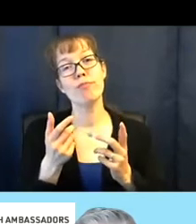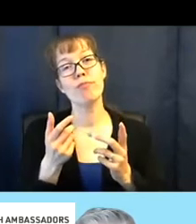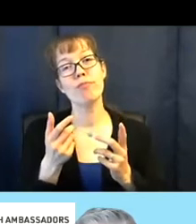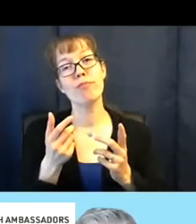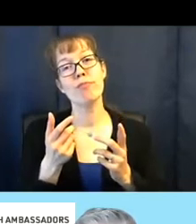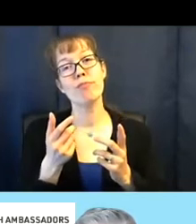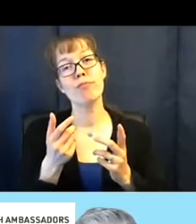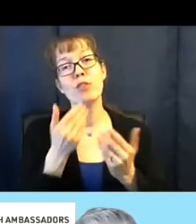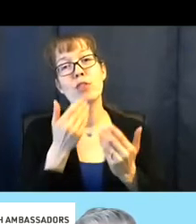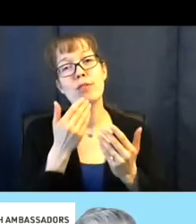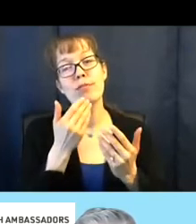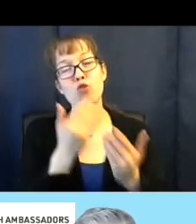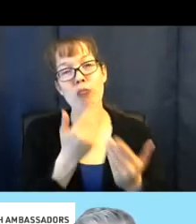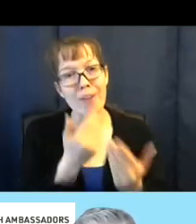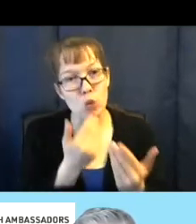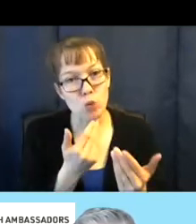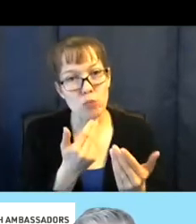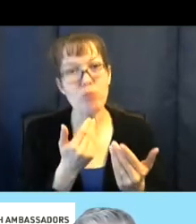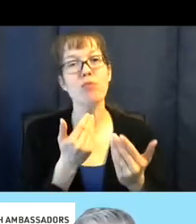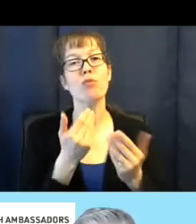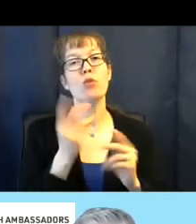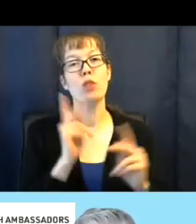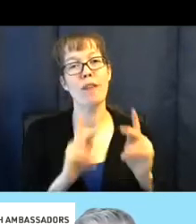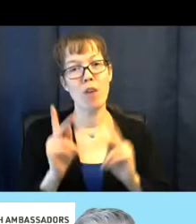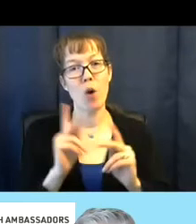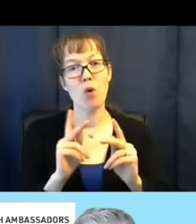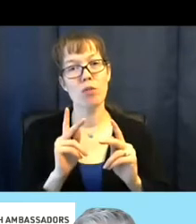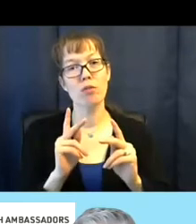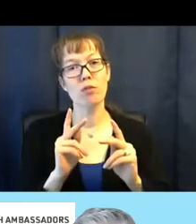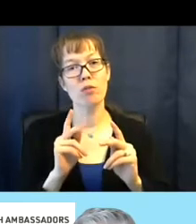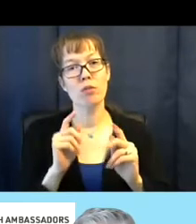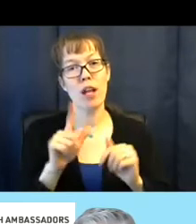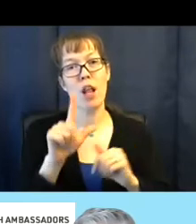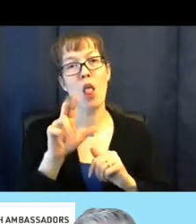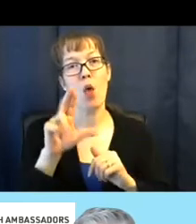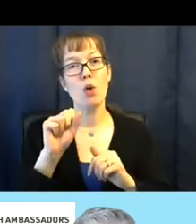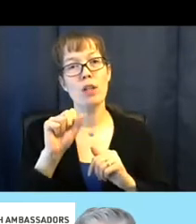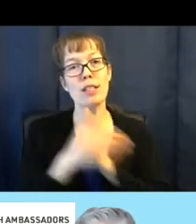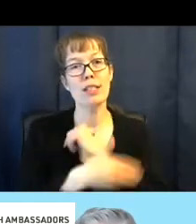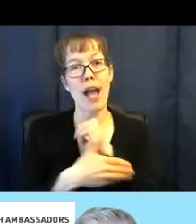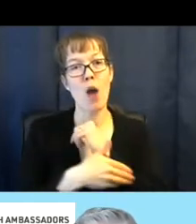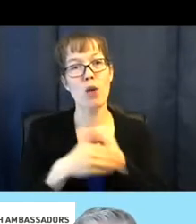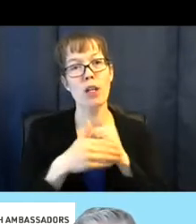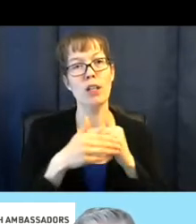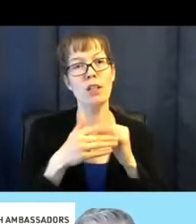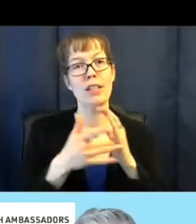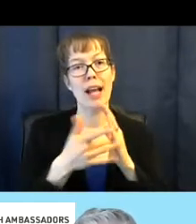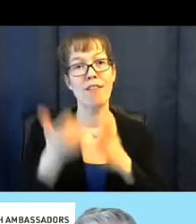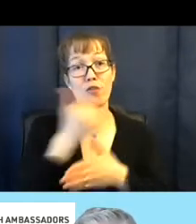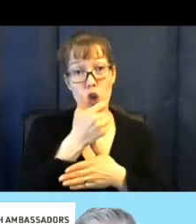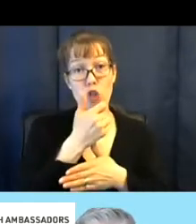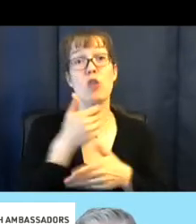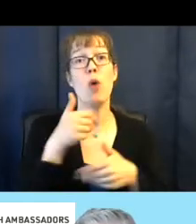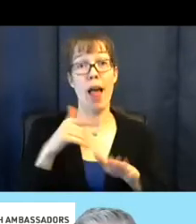gratitude to the folks in the Lucas County People First organization for allowing me to